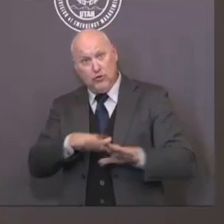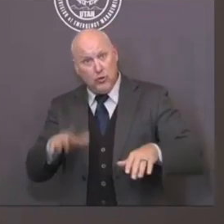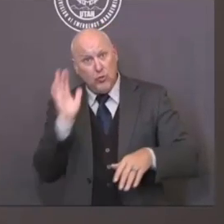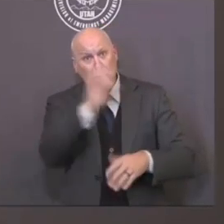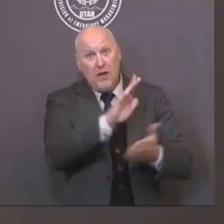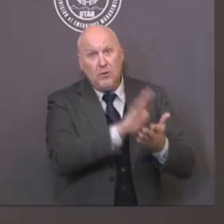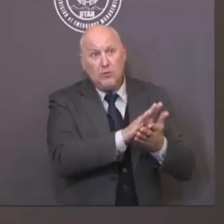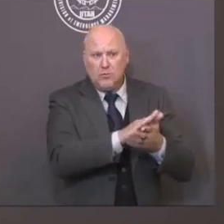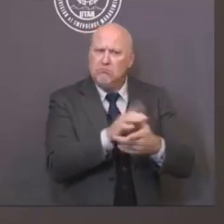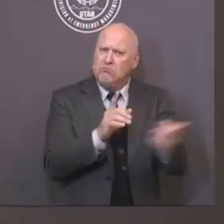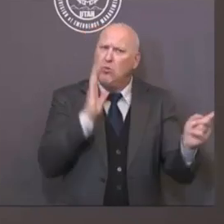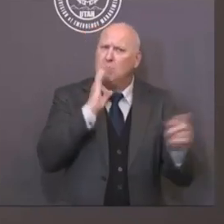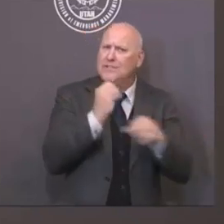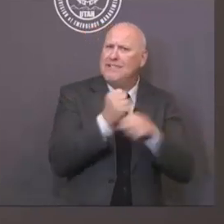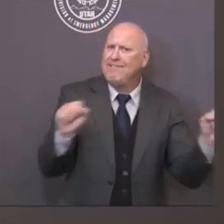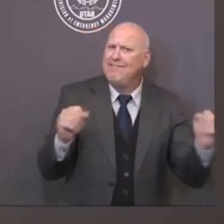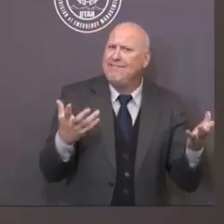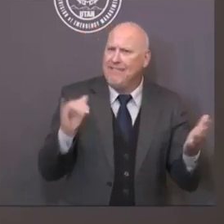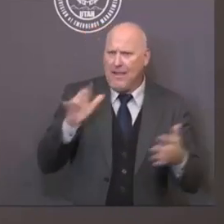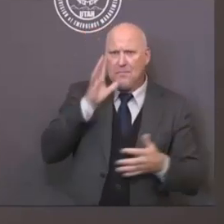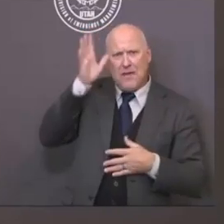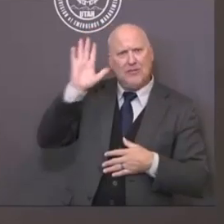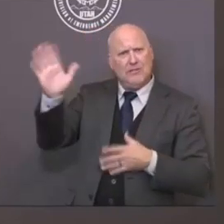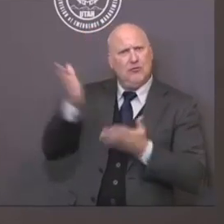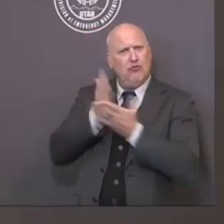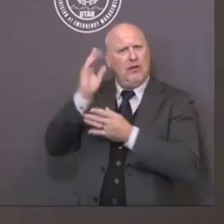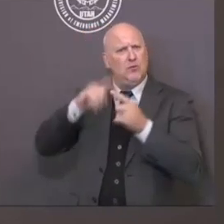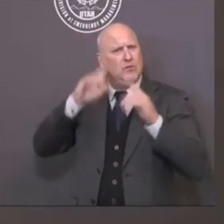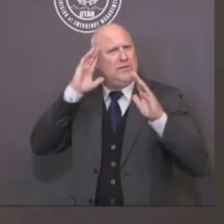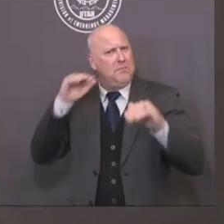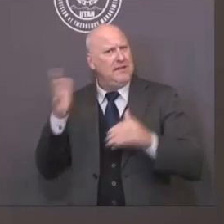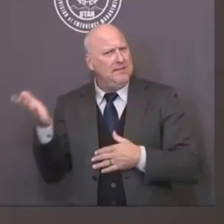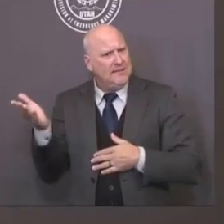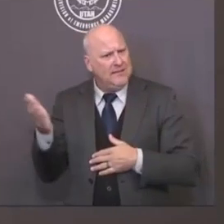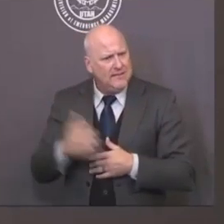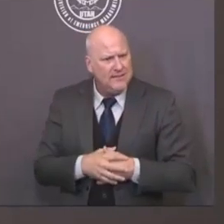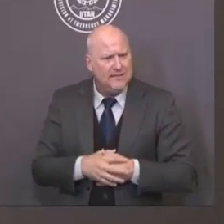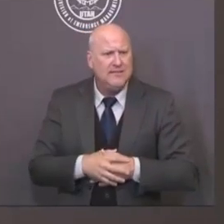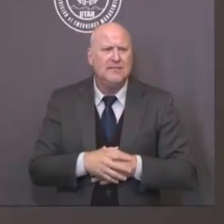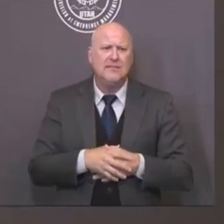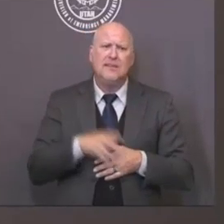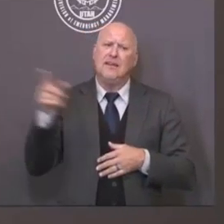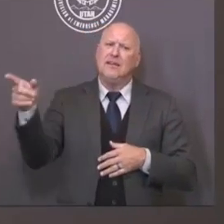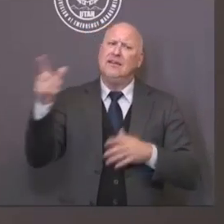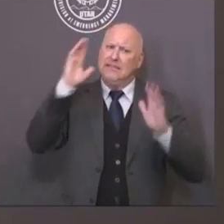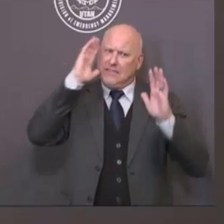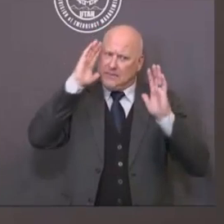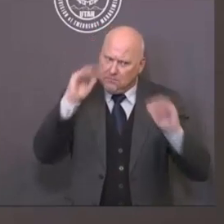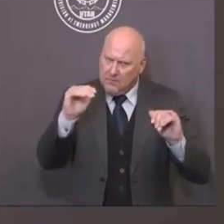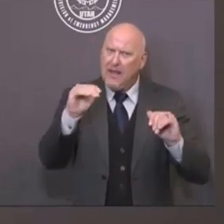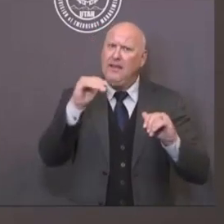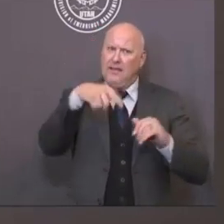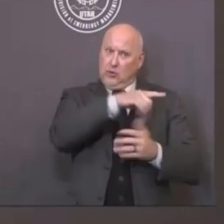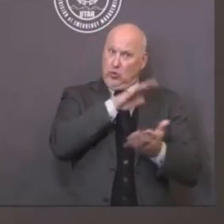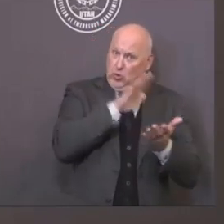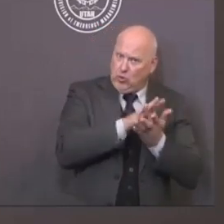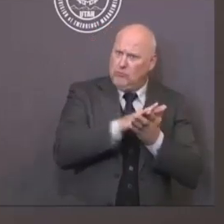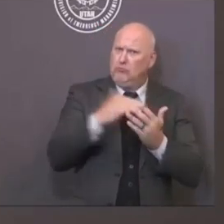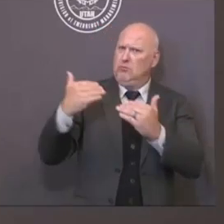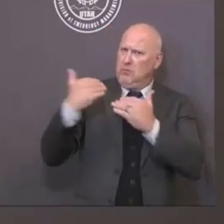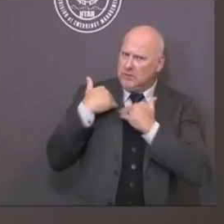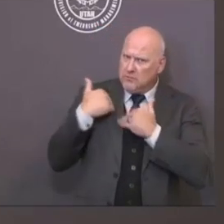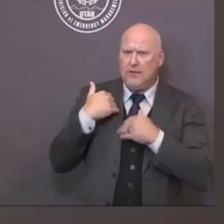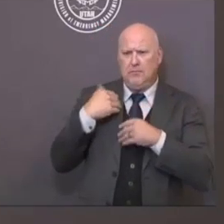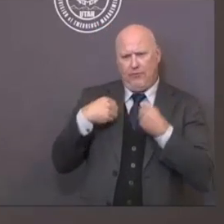anticipate and expect that they're going to be involved in a safe environment. So, to that end, I'm announcing that we are